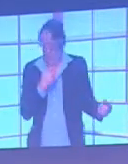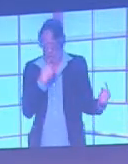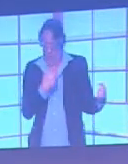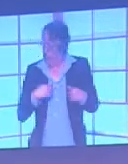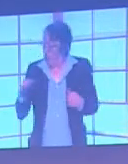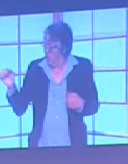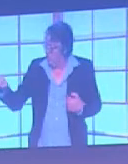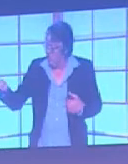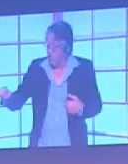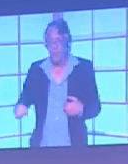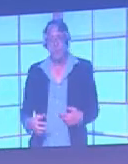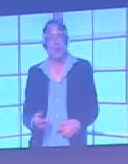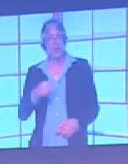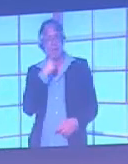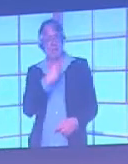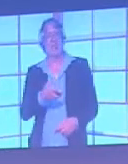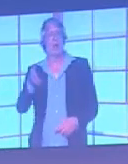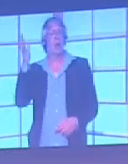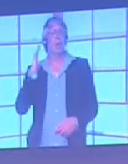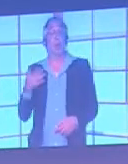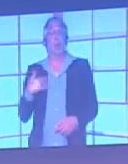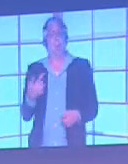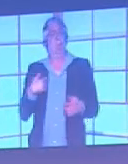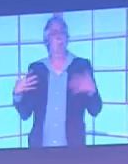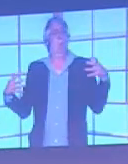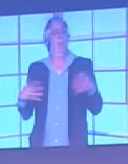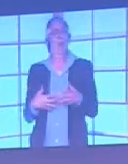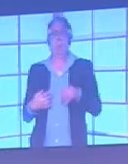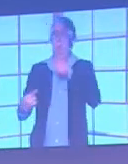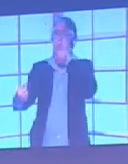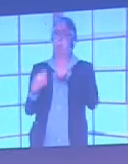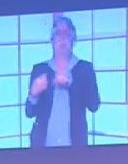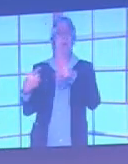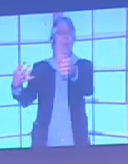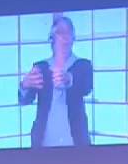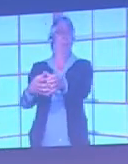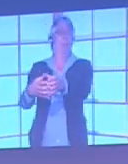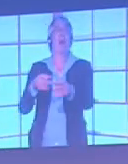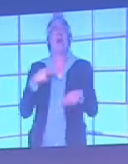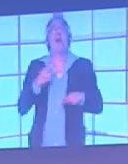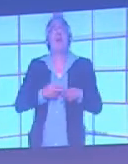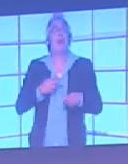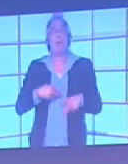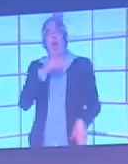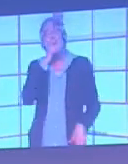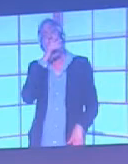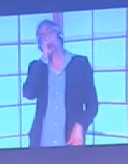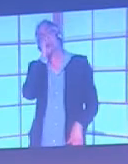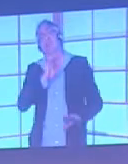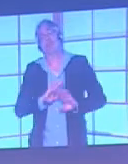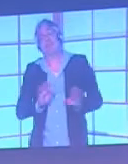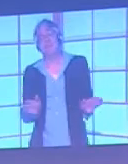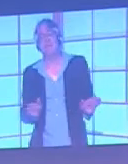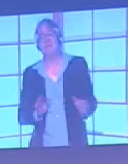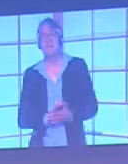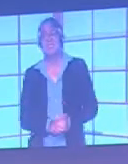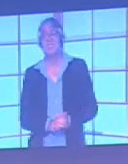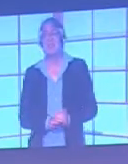One example, we were X against Y, and I'm not going to tell you who, because I don't want to put him in a difficult position. But